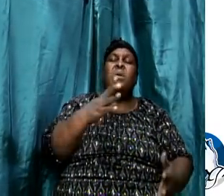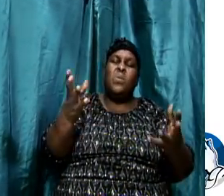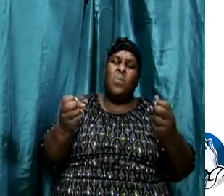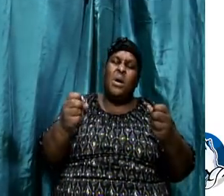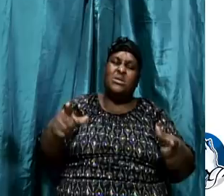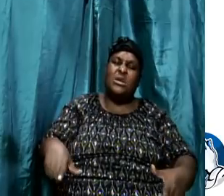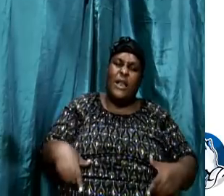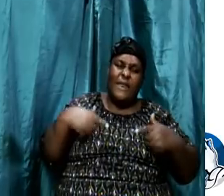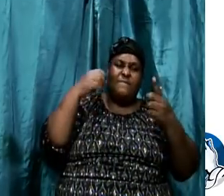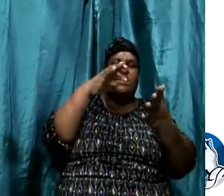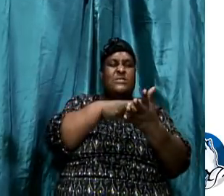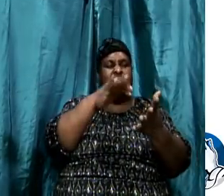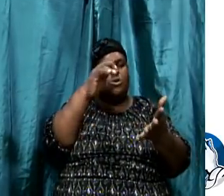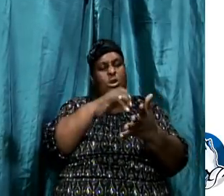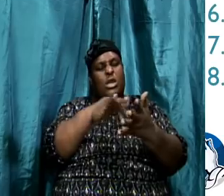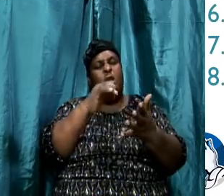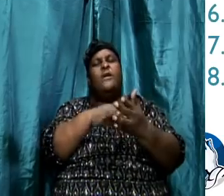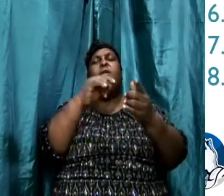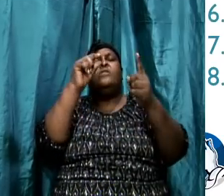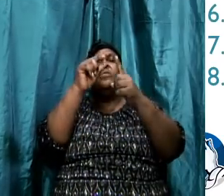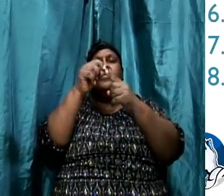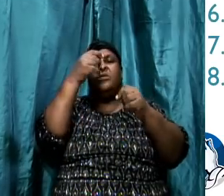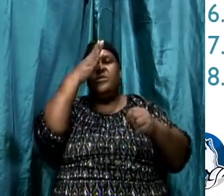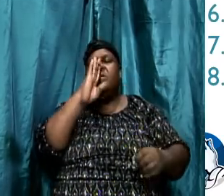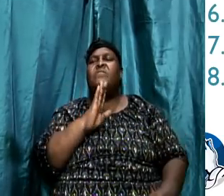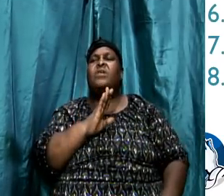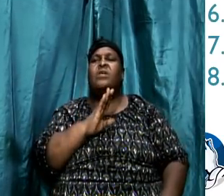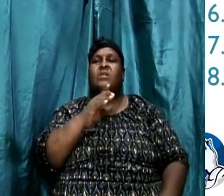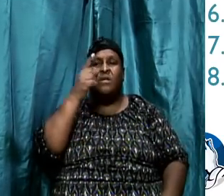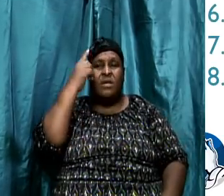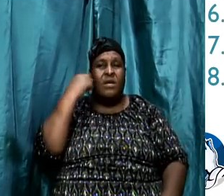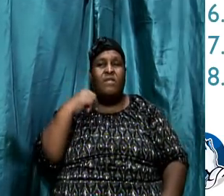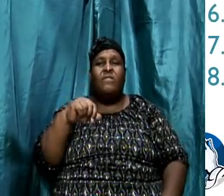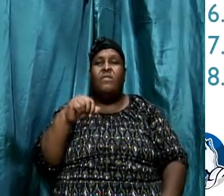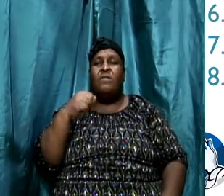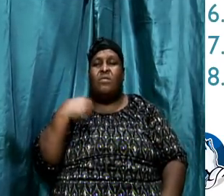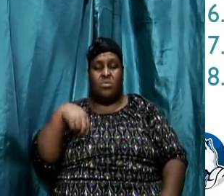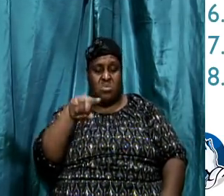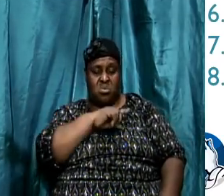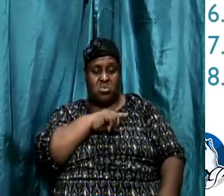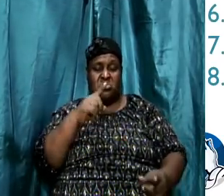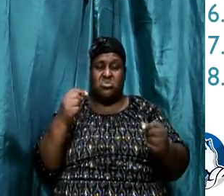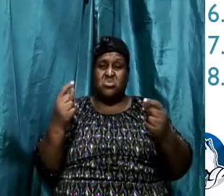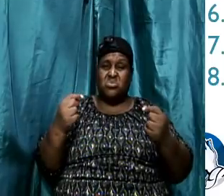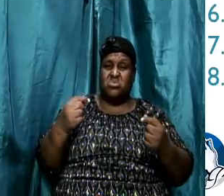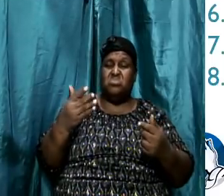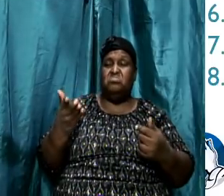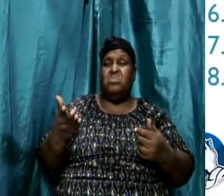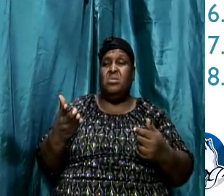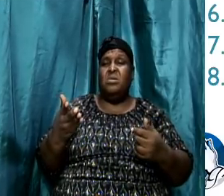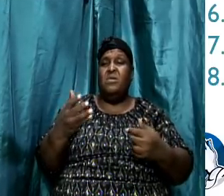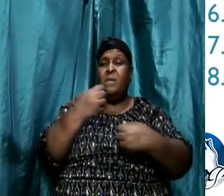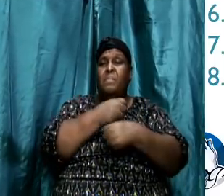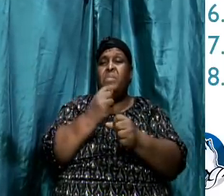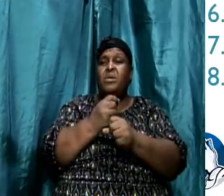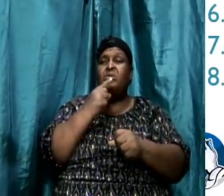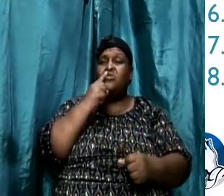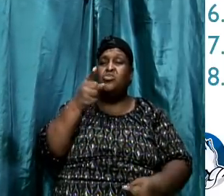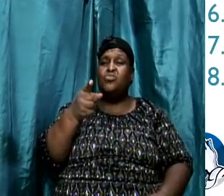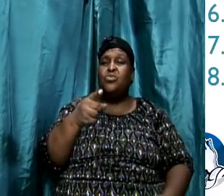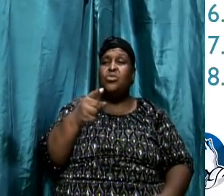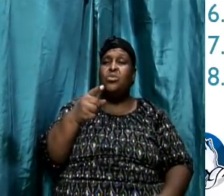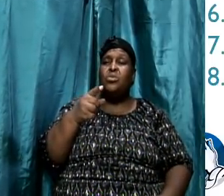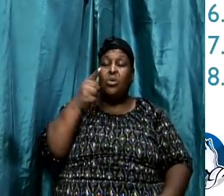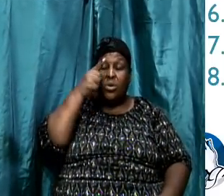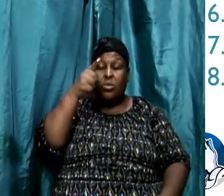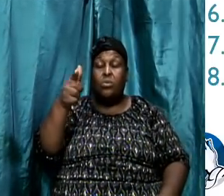we want to ensure that we are in the word as we should. But in order for us to do that, we have to be sure that we look at what the verse actually